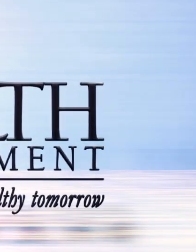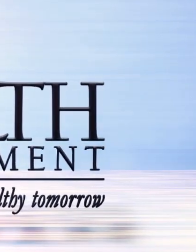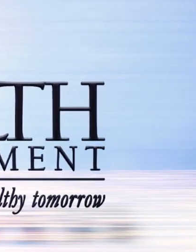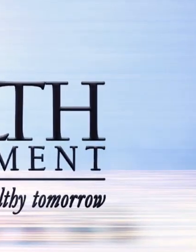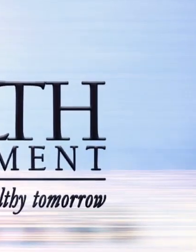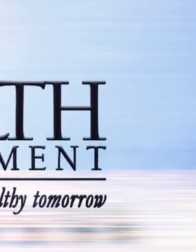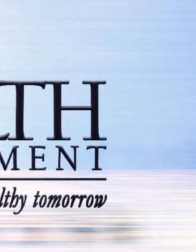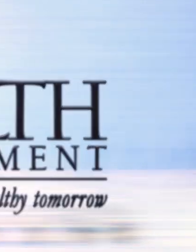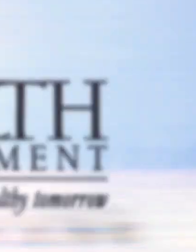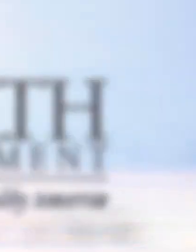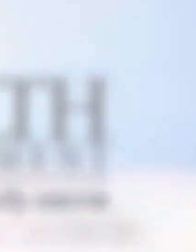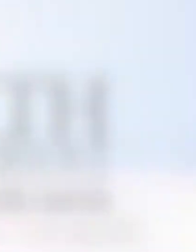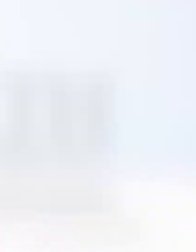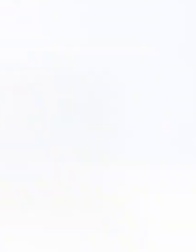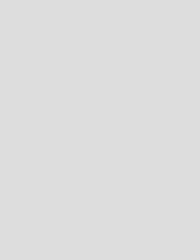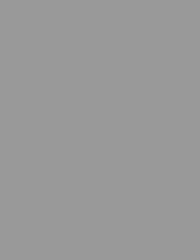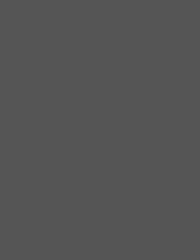Thank Yeah.